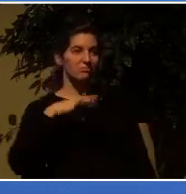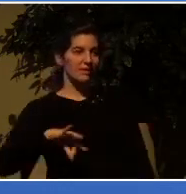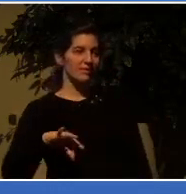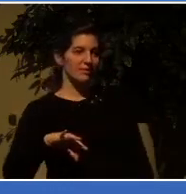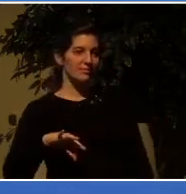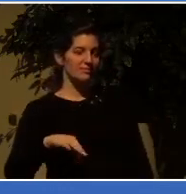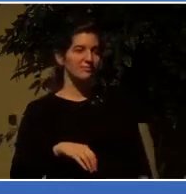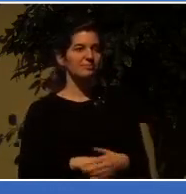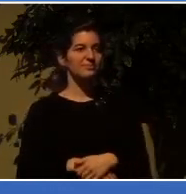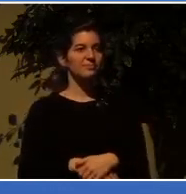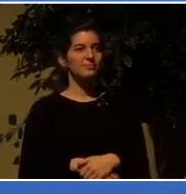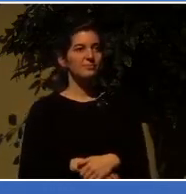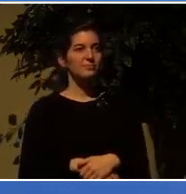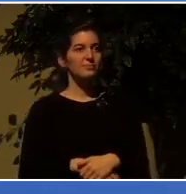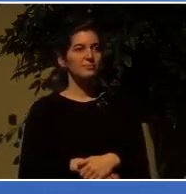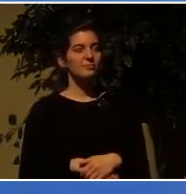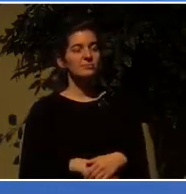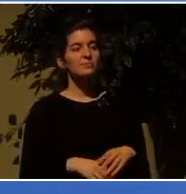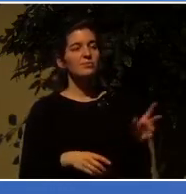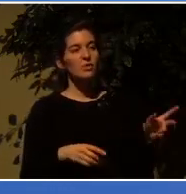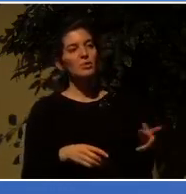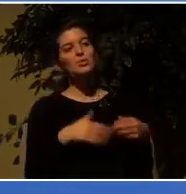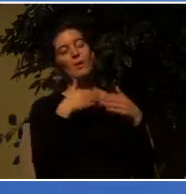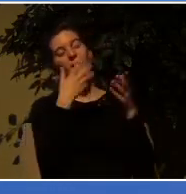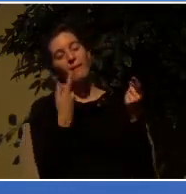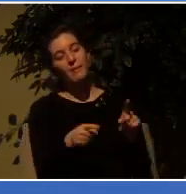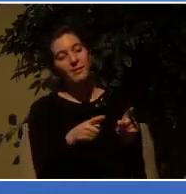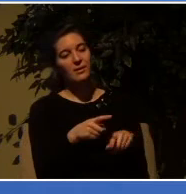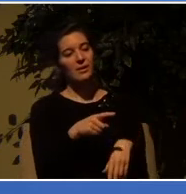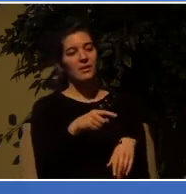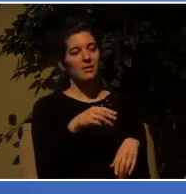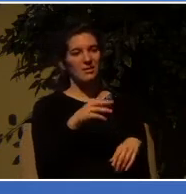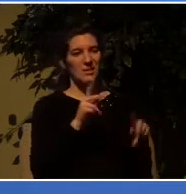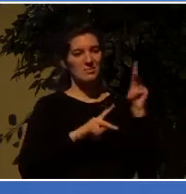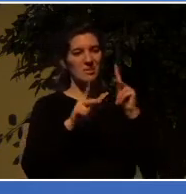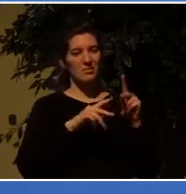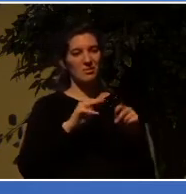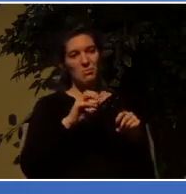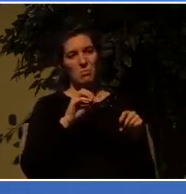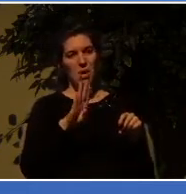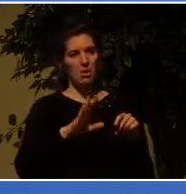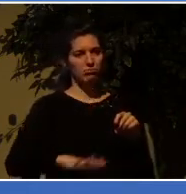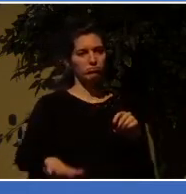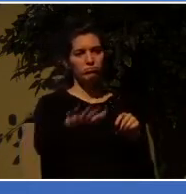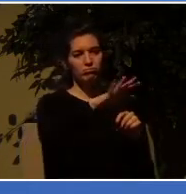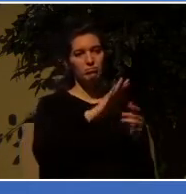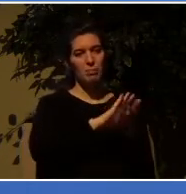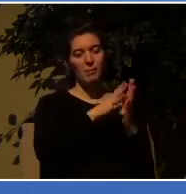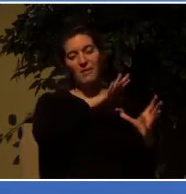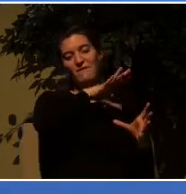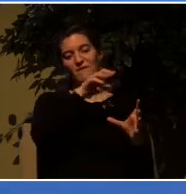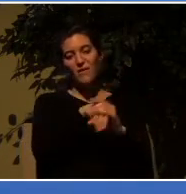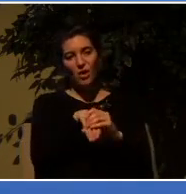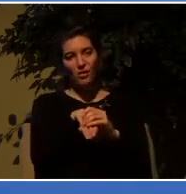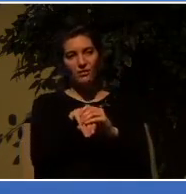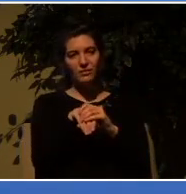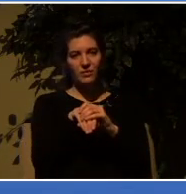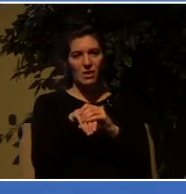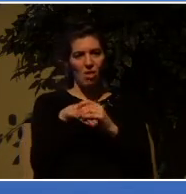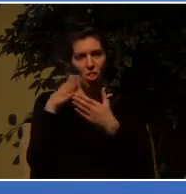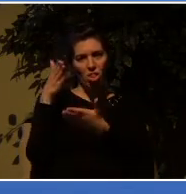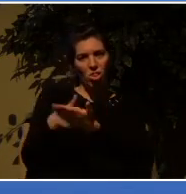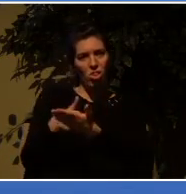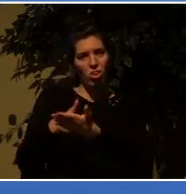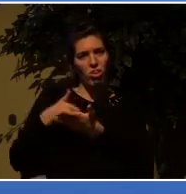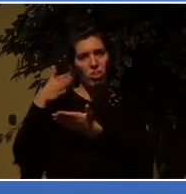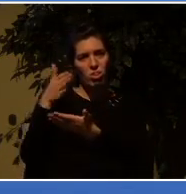net result, as I said, is the mob gets involved. We read in verse 22, the crowd joined in the attack